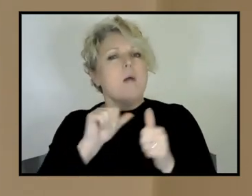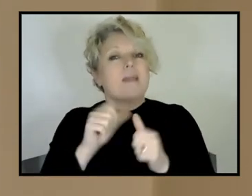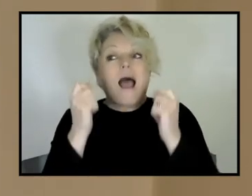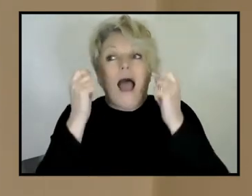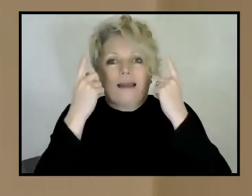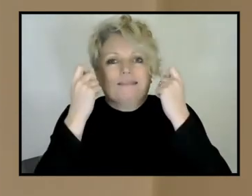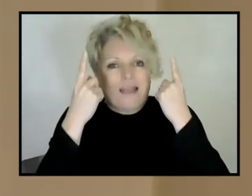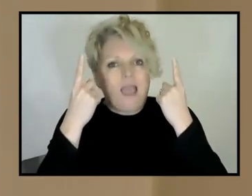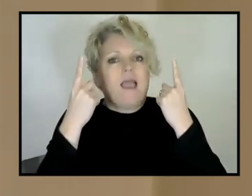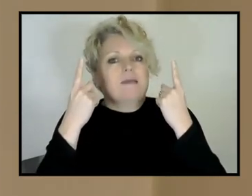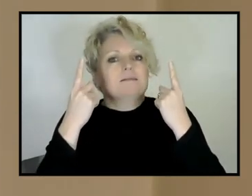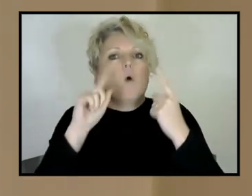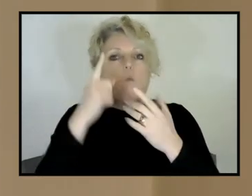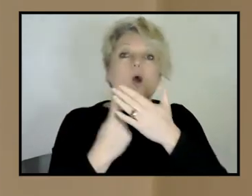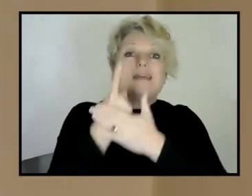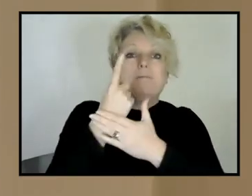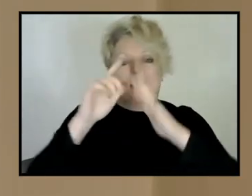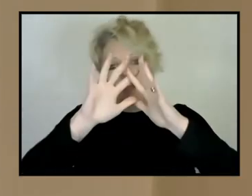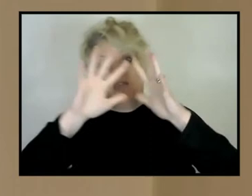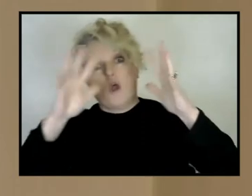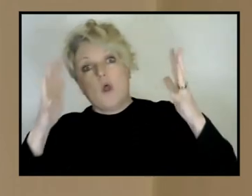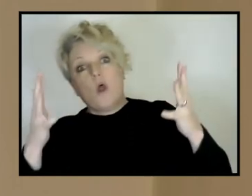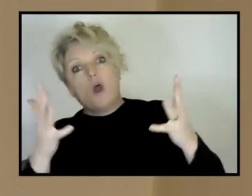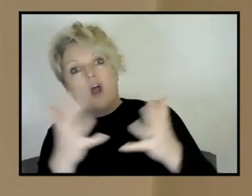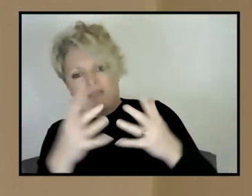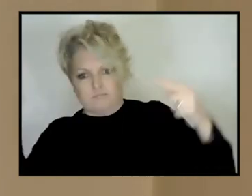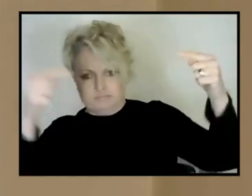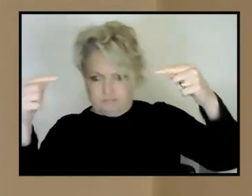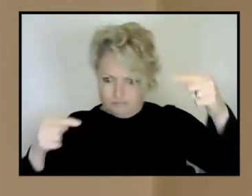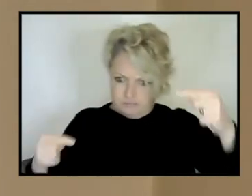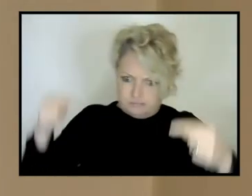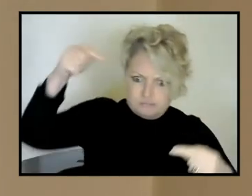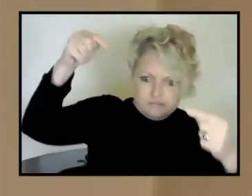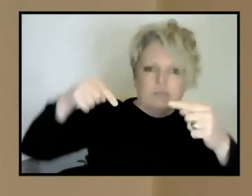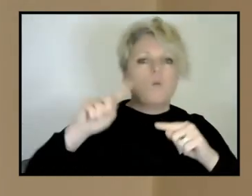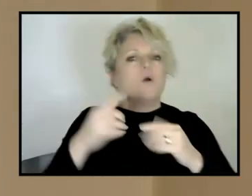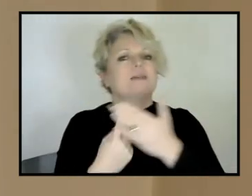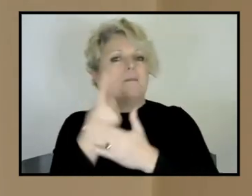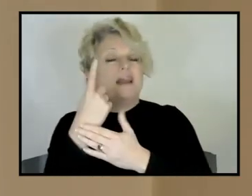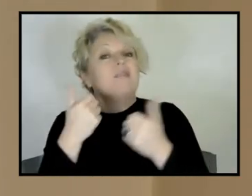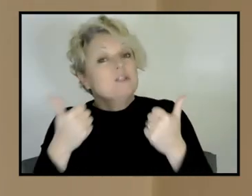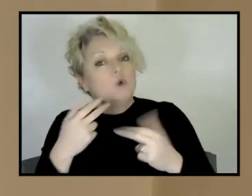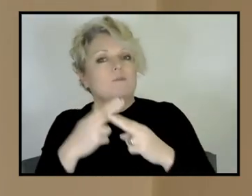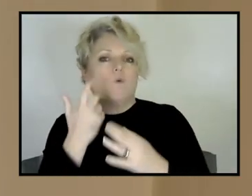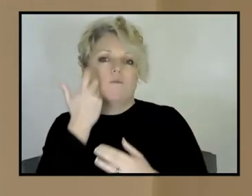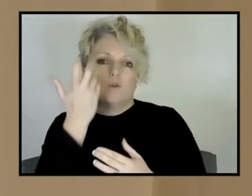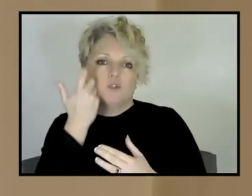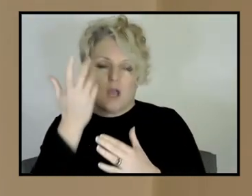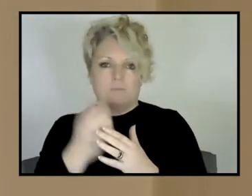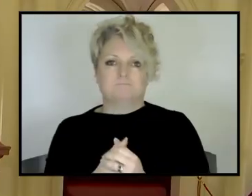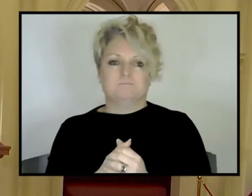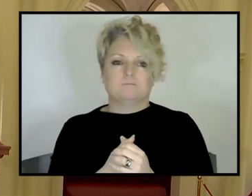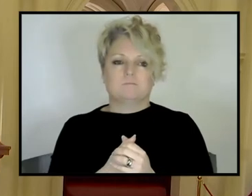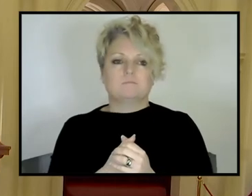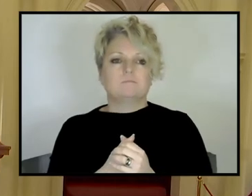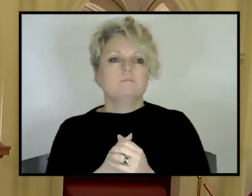helpful and predictive for the future. Um, yeah, anything? Yeah. And yeah. It also